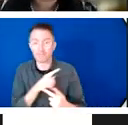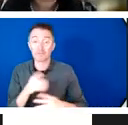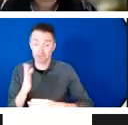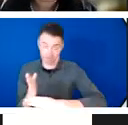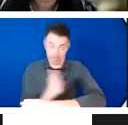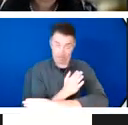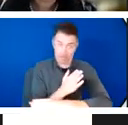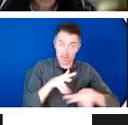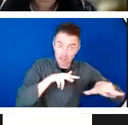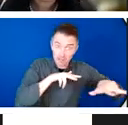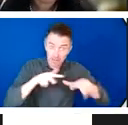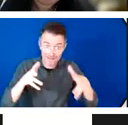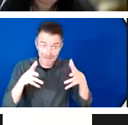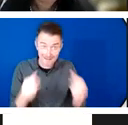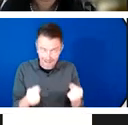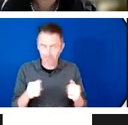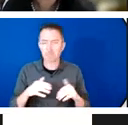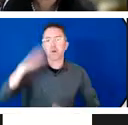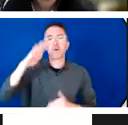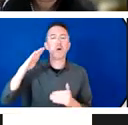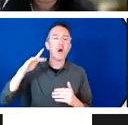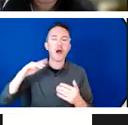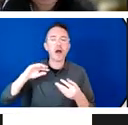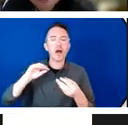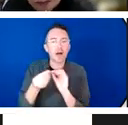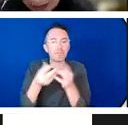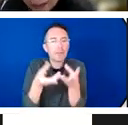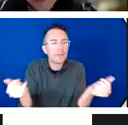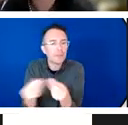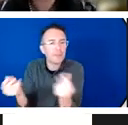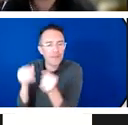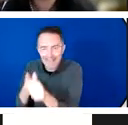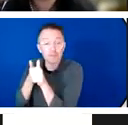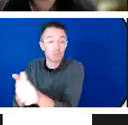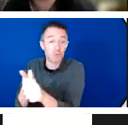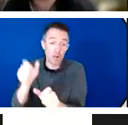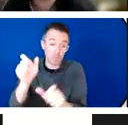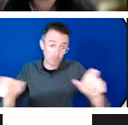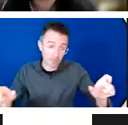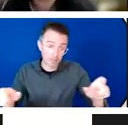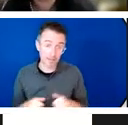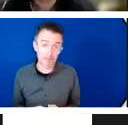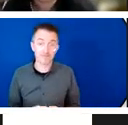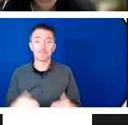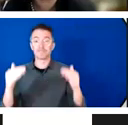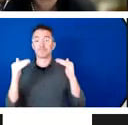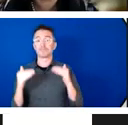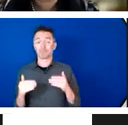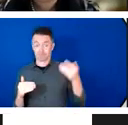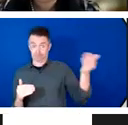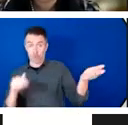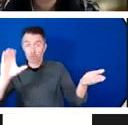that. And so at COP26 and beyond we must advocate for commitments really to make